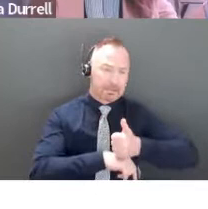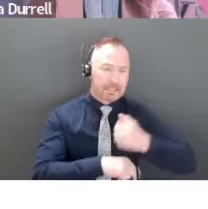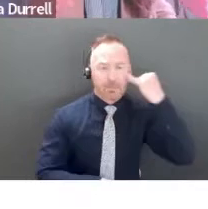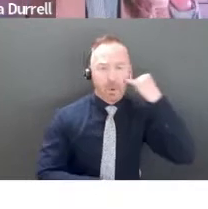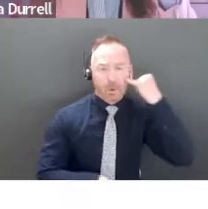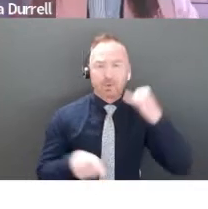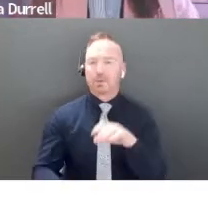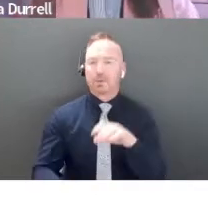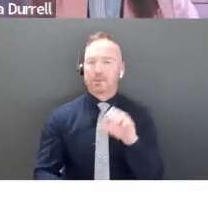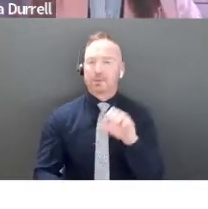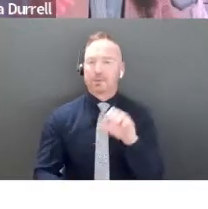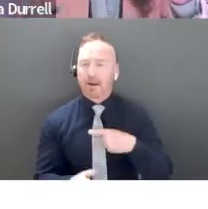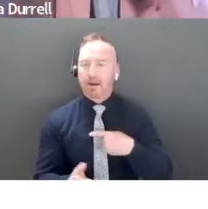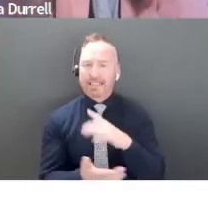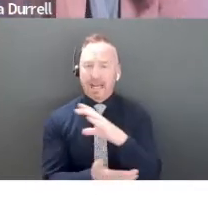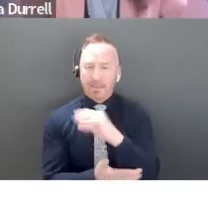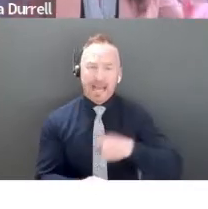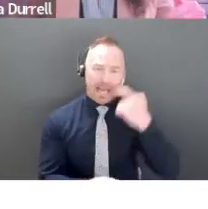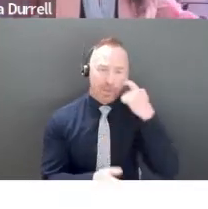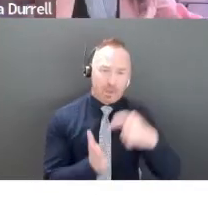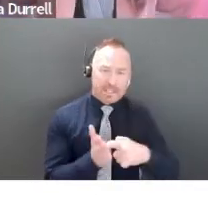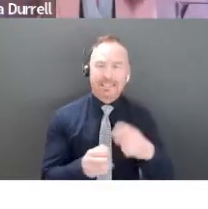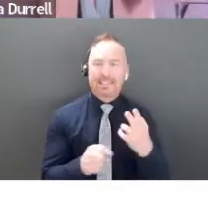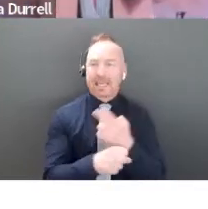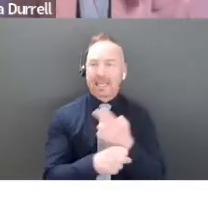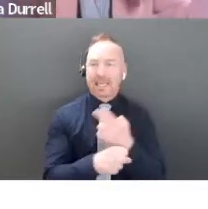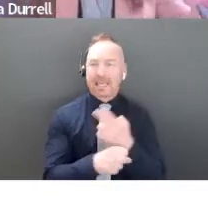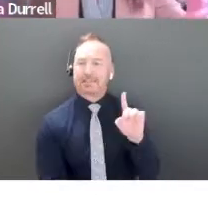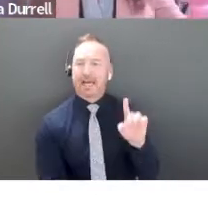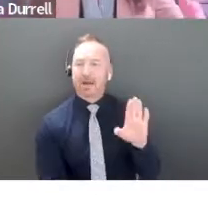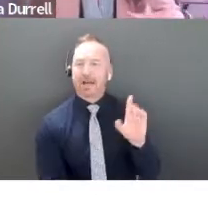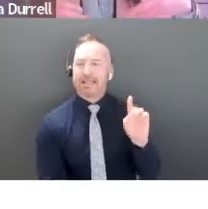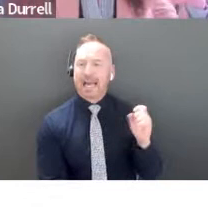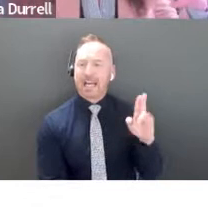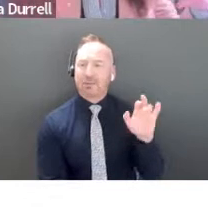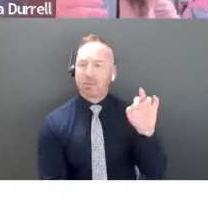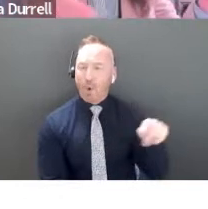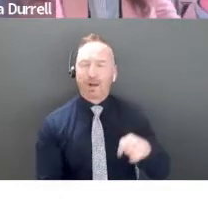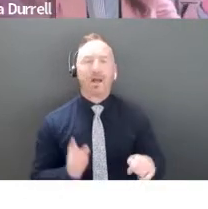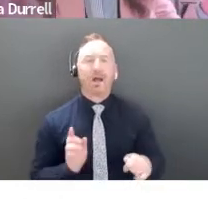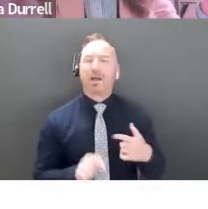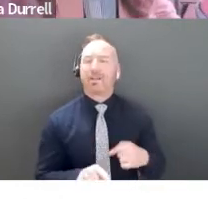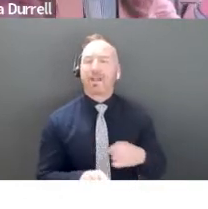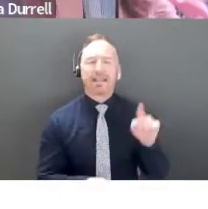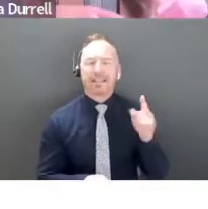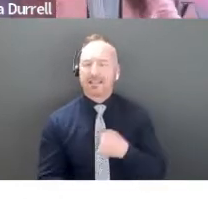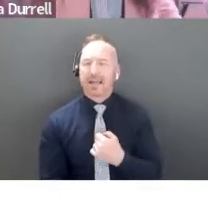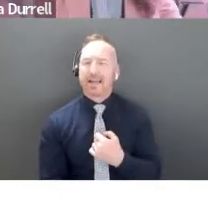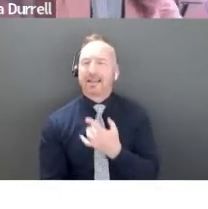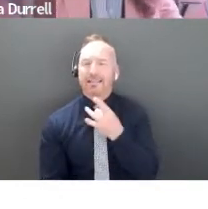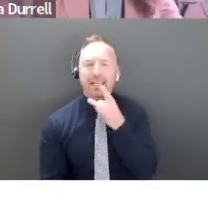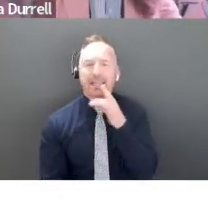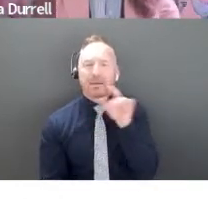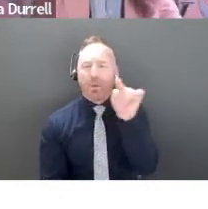software company, I'm seeing this a lot. They've got the dashboard up with sort of pointers of all the things. You know, I've got try to avoid it.